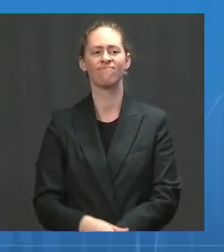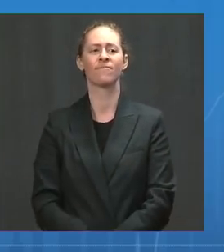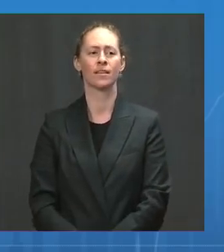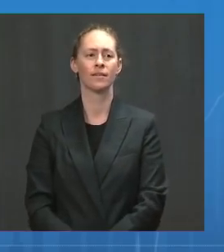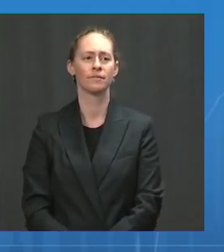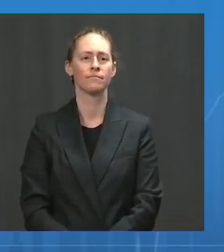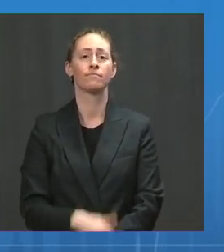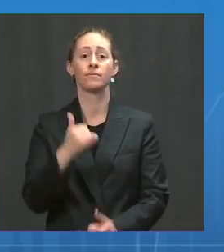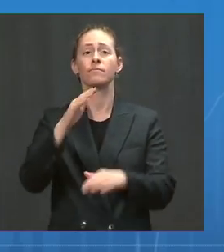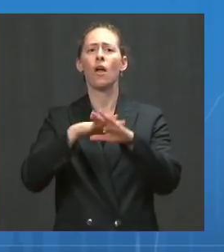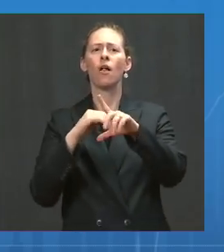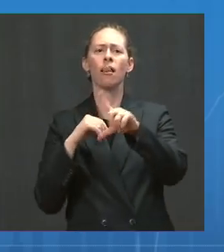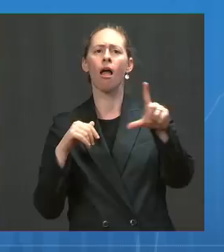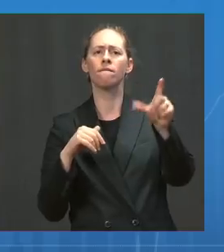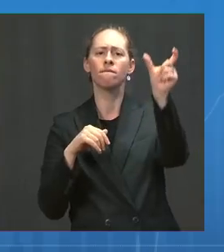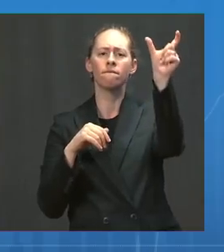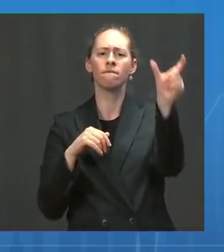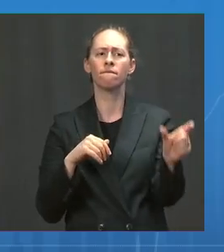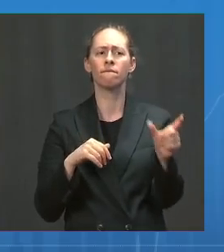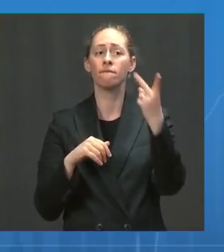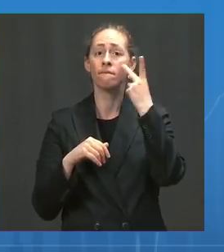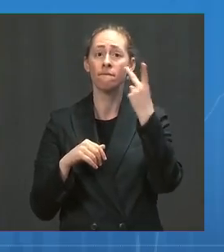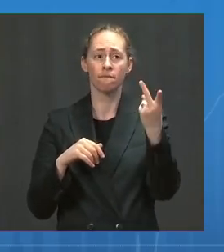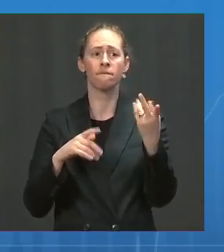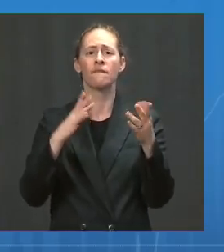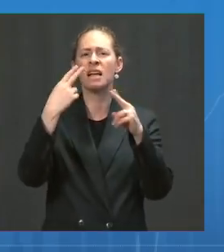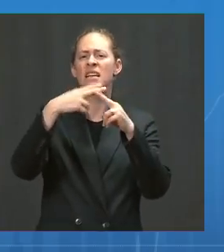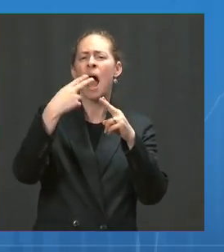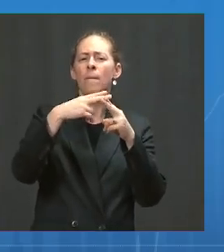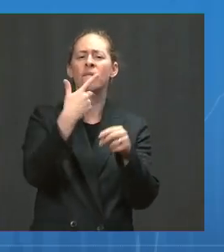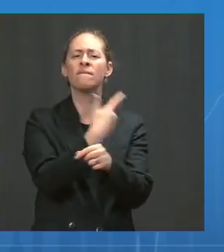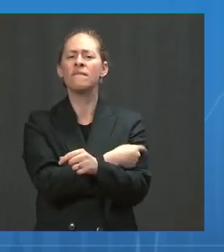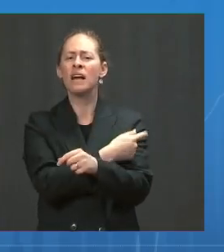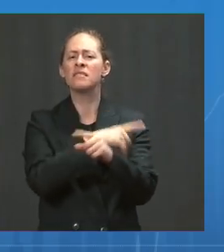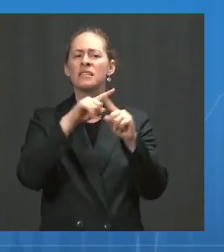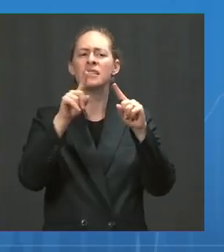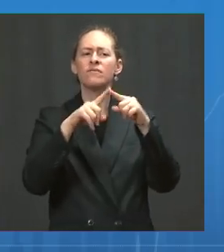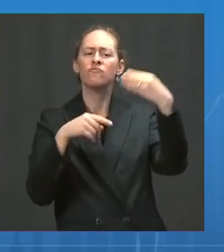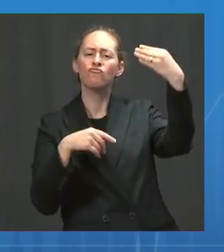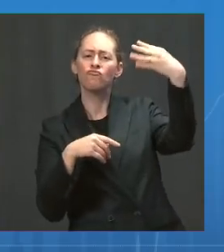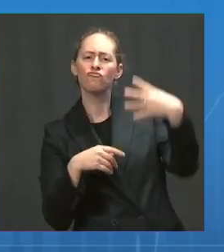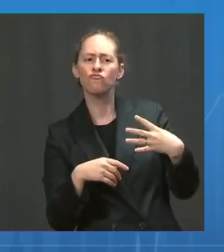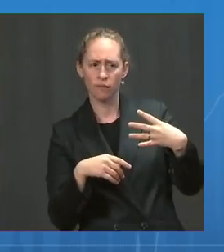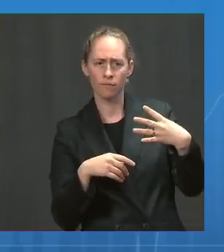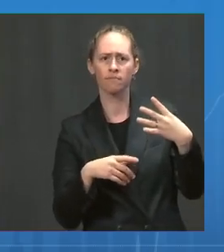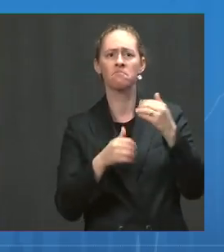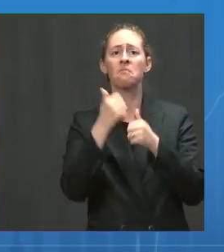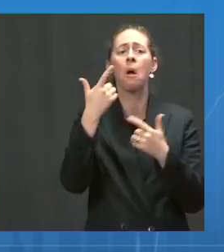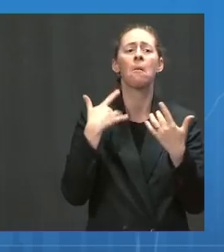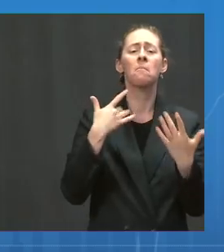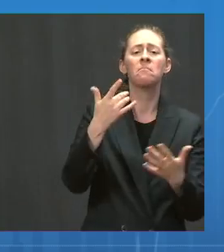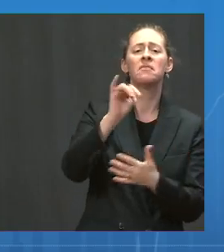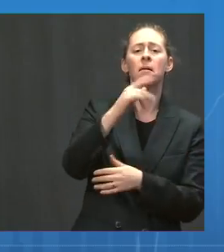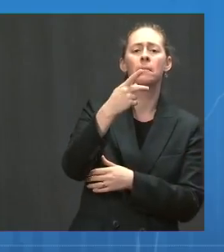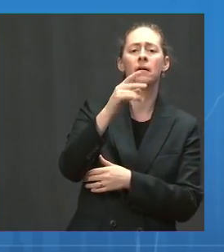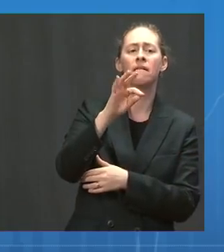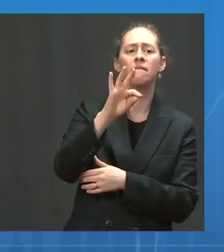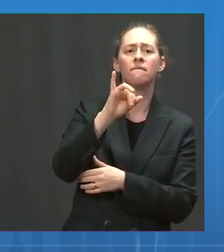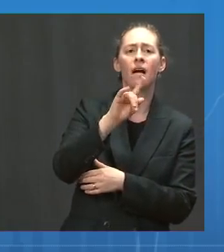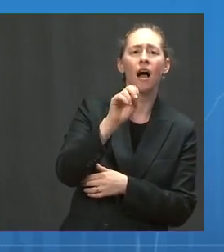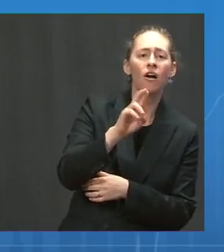of this slide that are being used in this country, namely the Pfizer, Moderna, and the J&J,